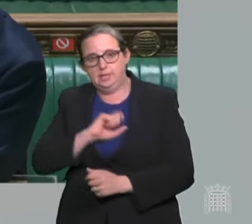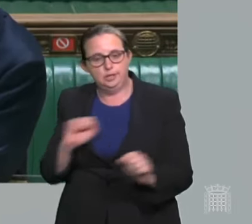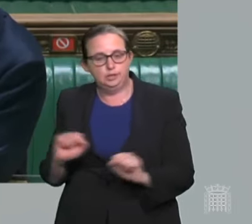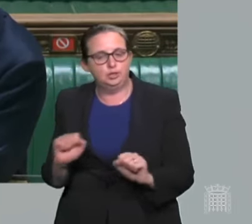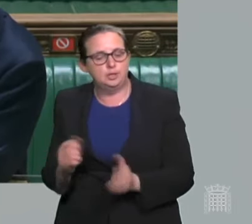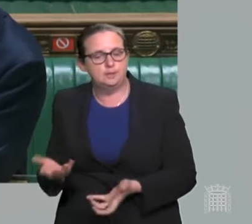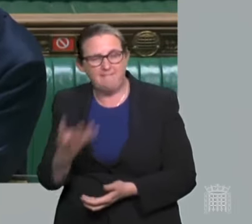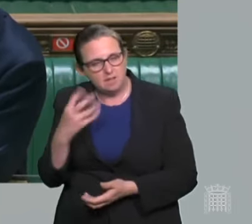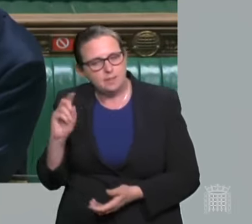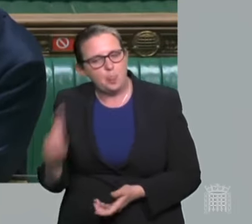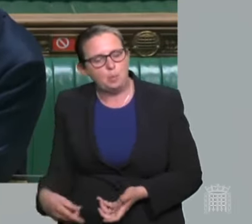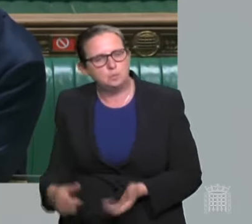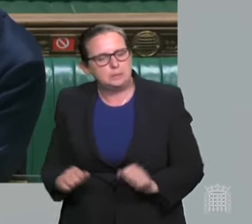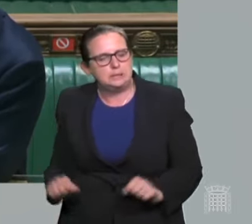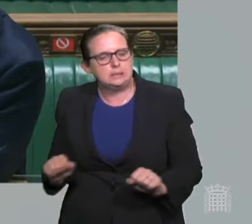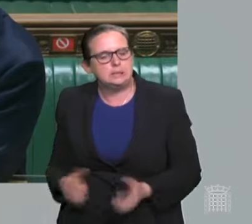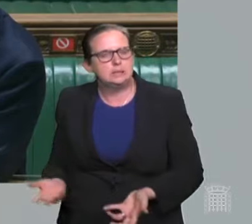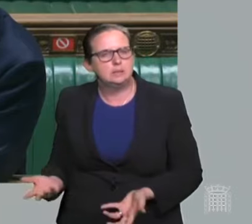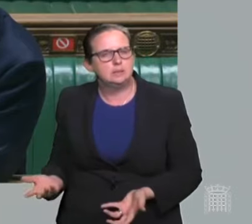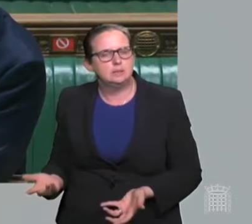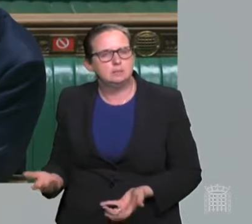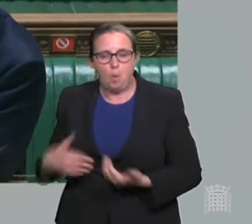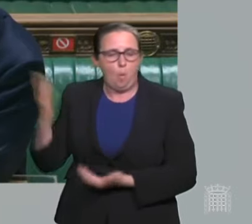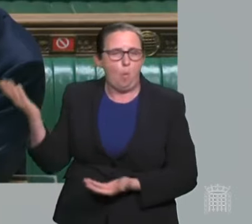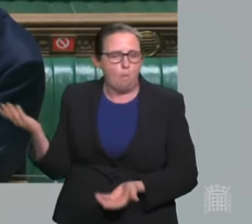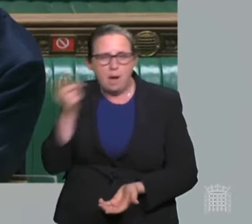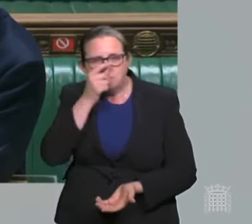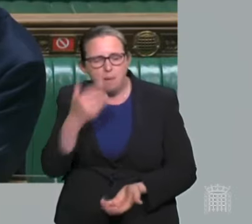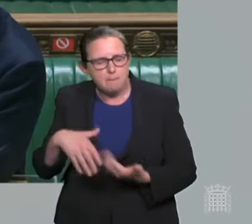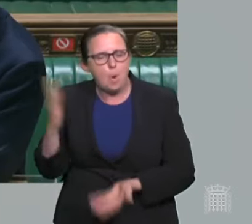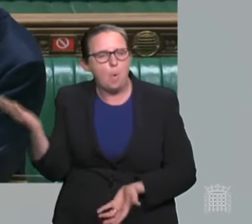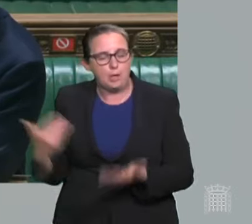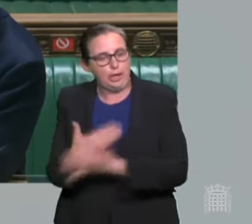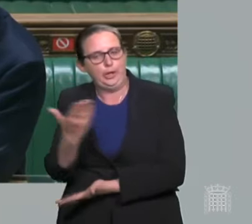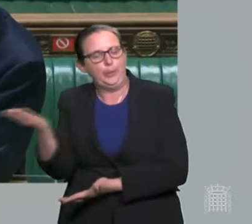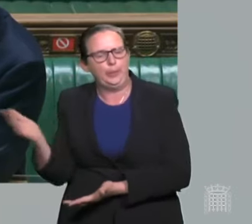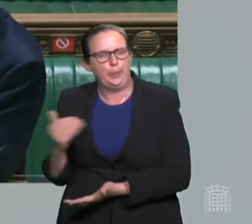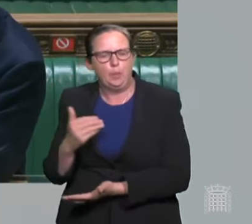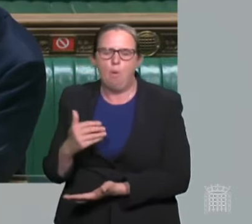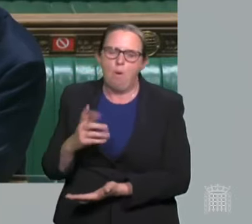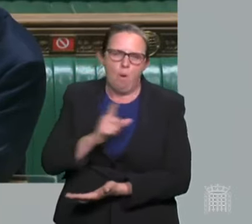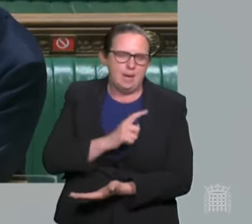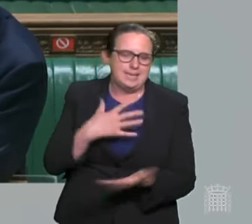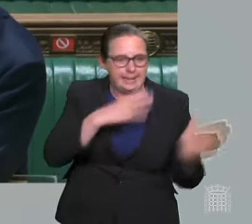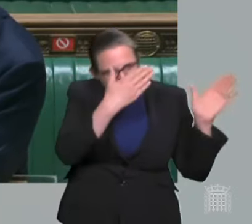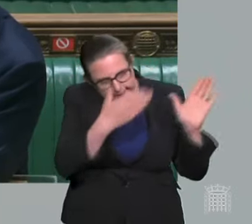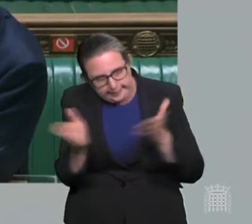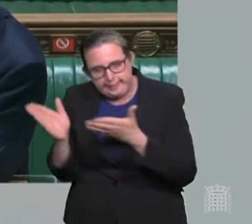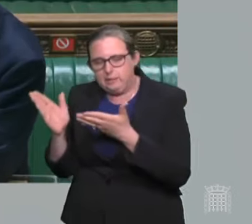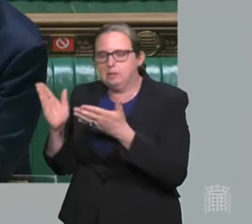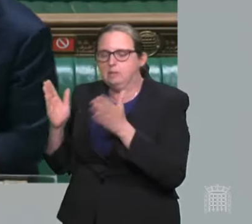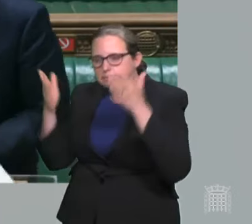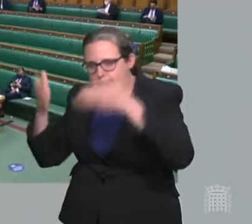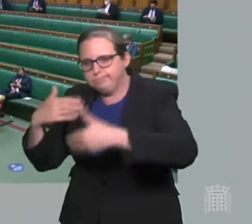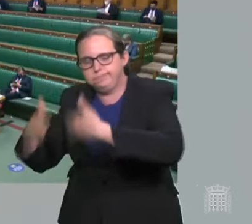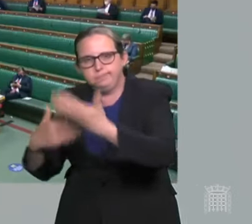forward. And then this is just a reminder of why it's important for us to move back towards freedom and learning to live with COVID.